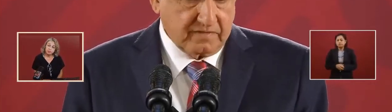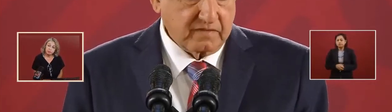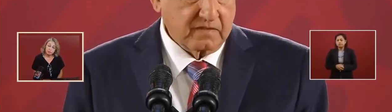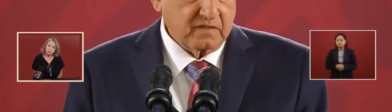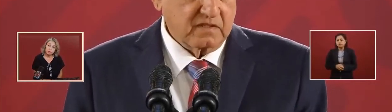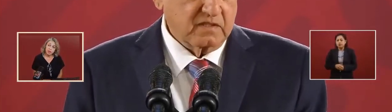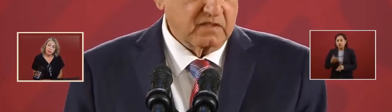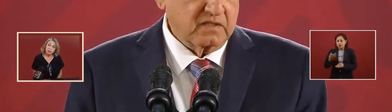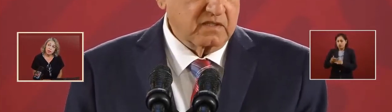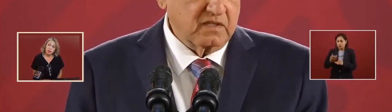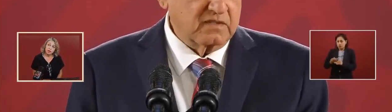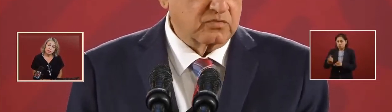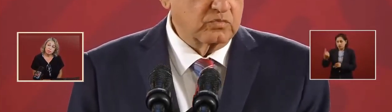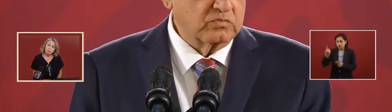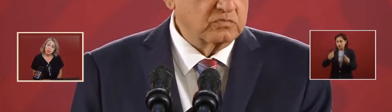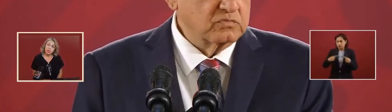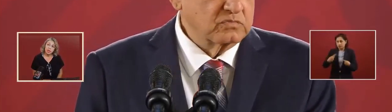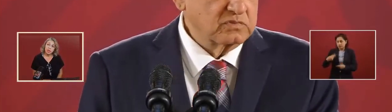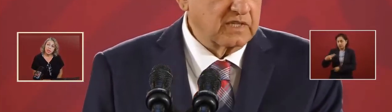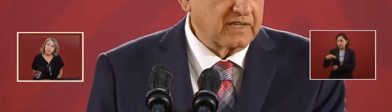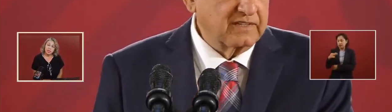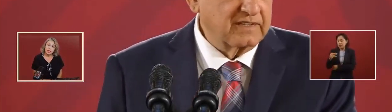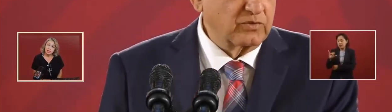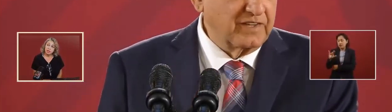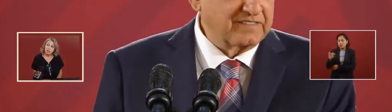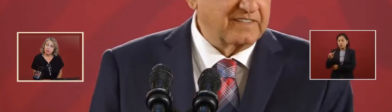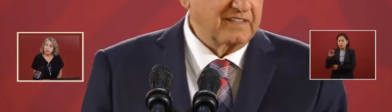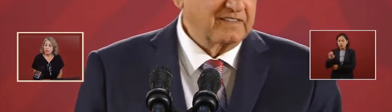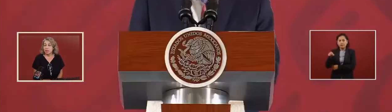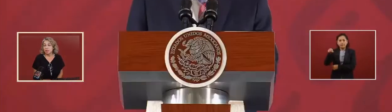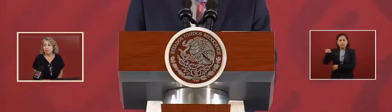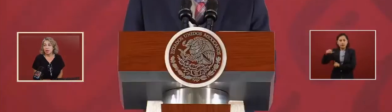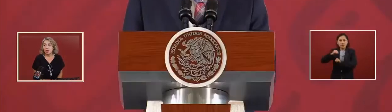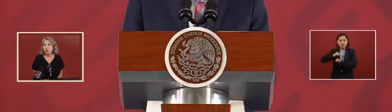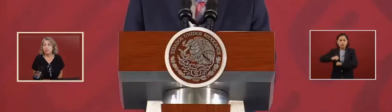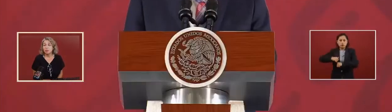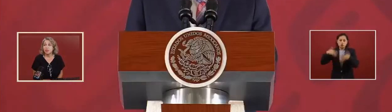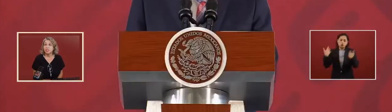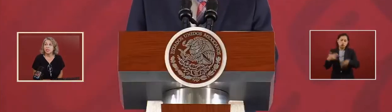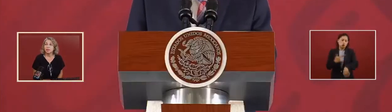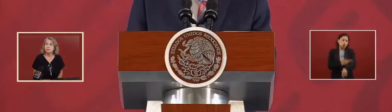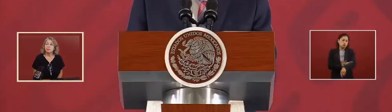is a it's an honest person integral